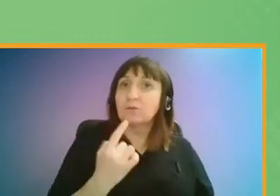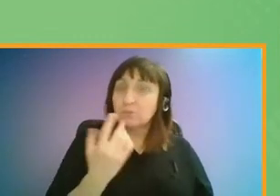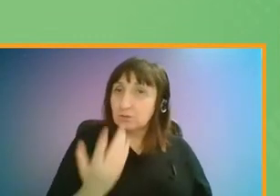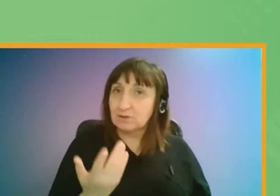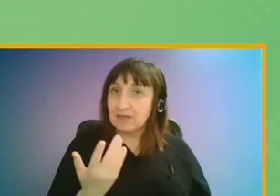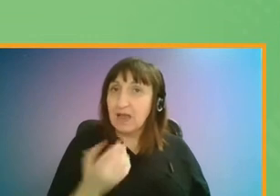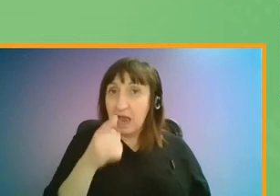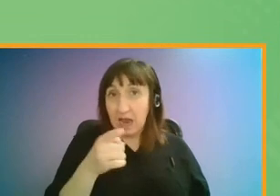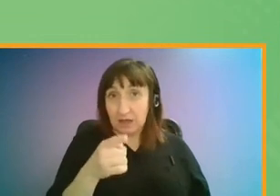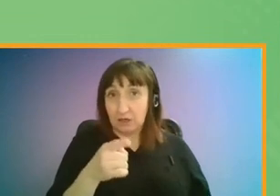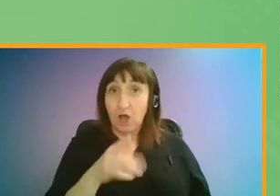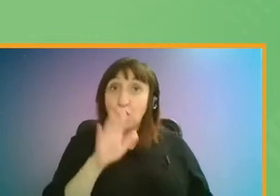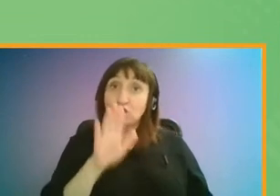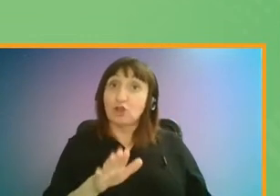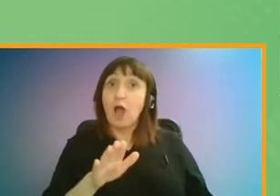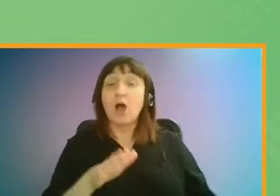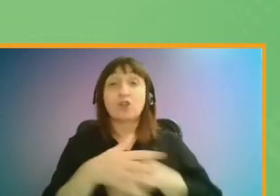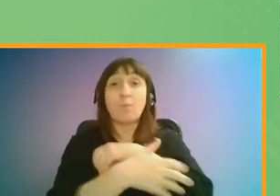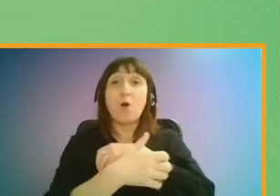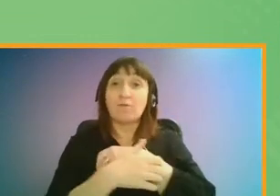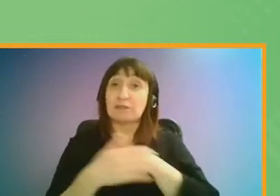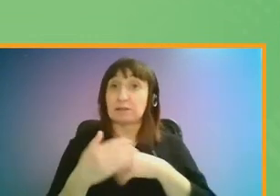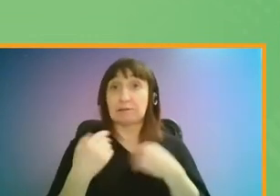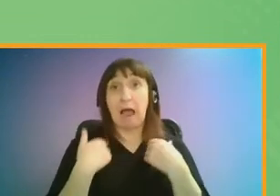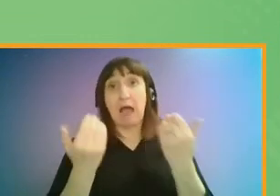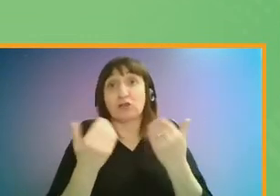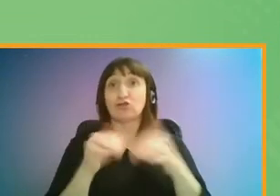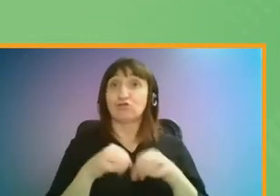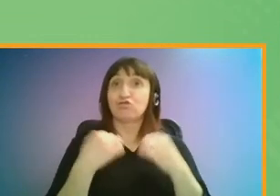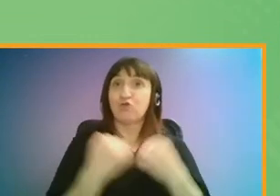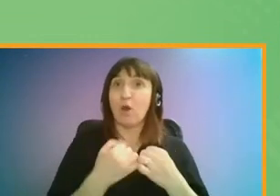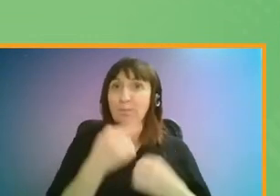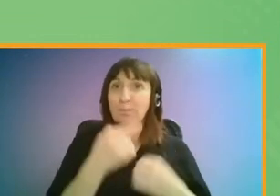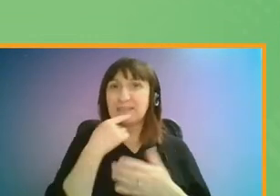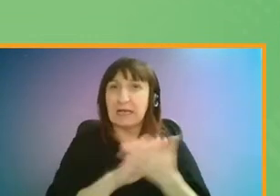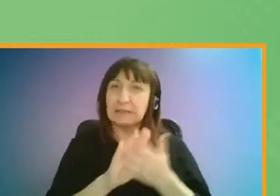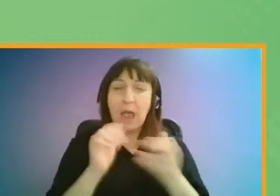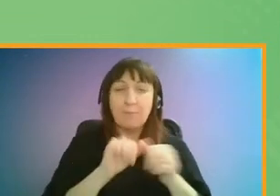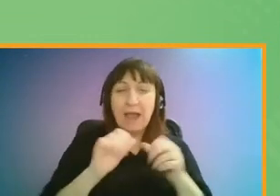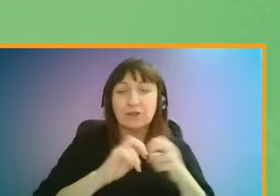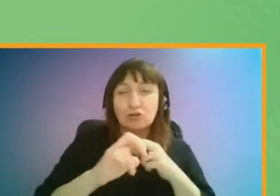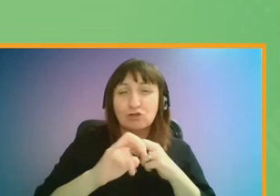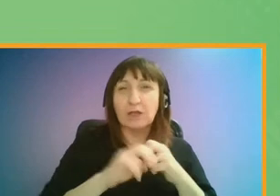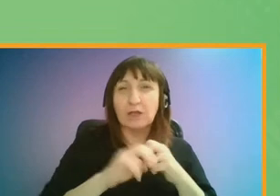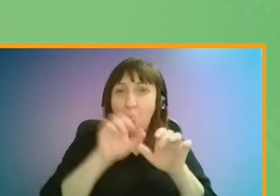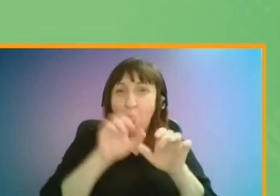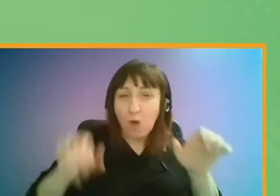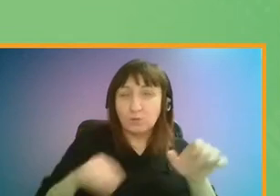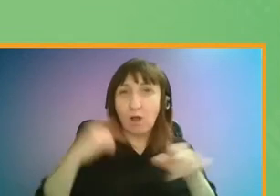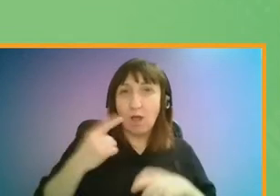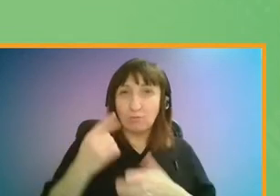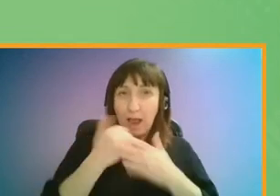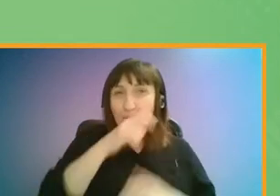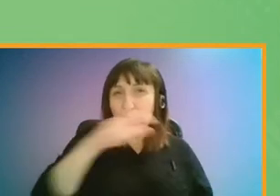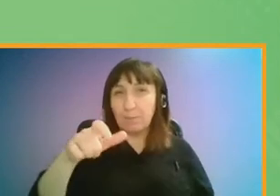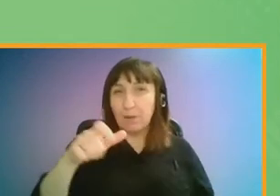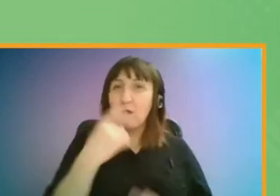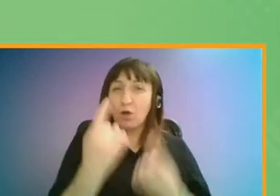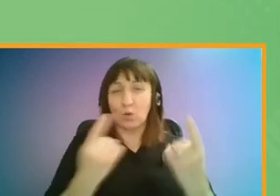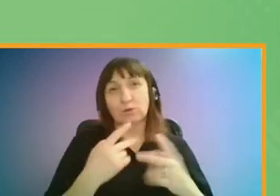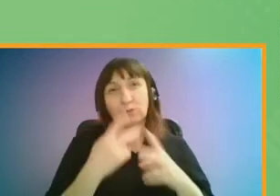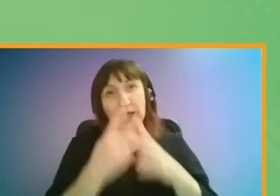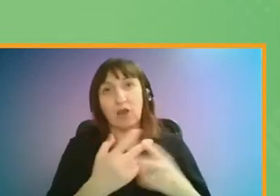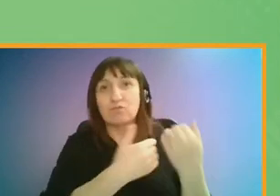As the child poverty action group has noted here, having better transport services in outer London will help many people, such as those with caring